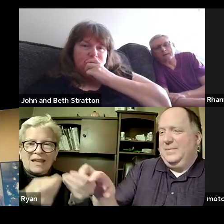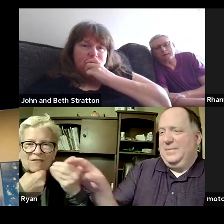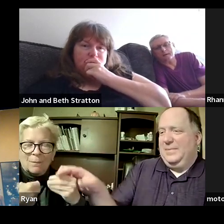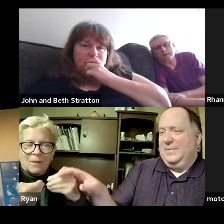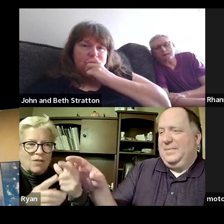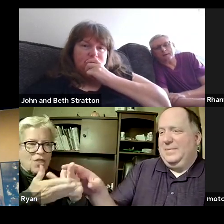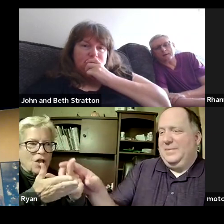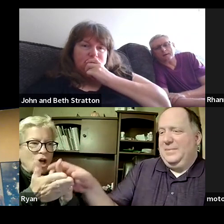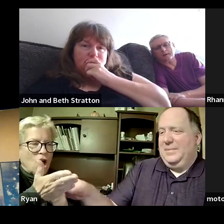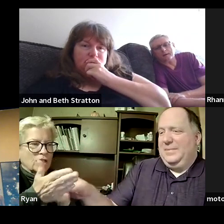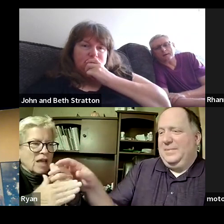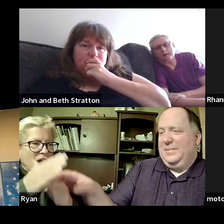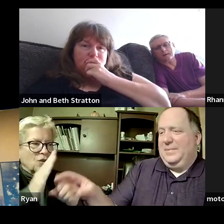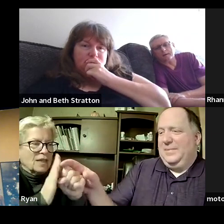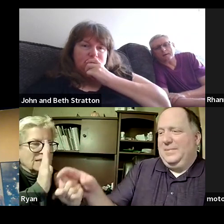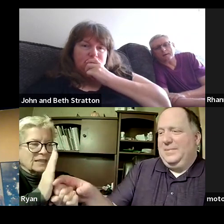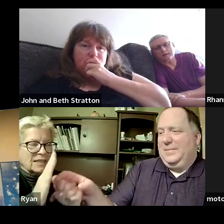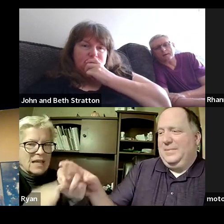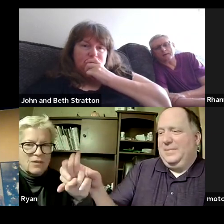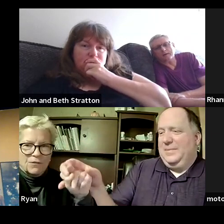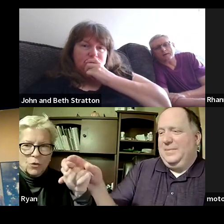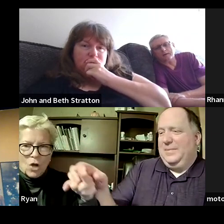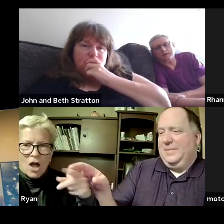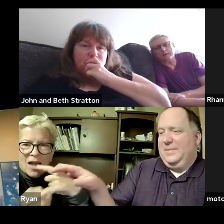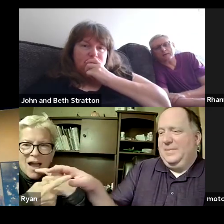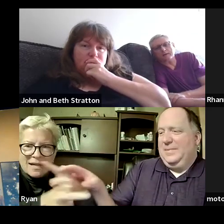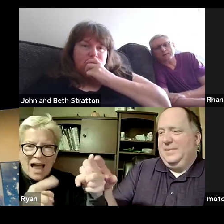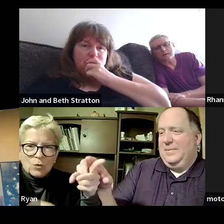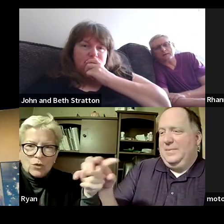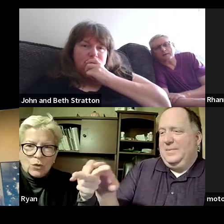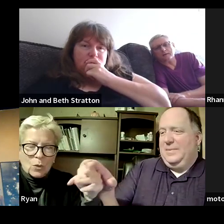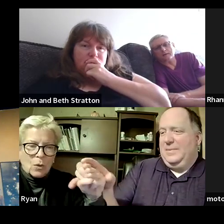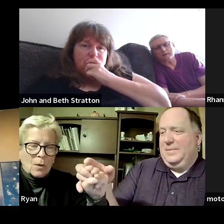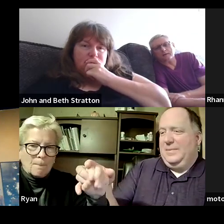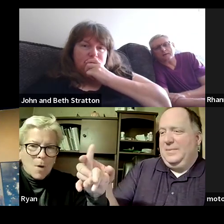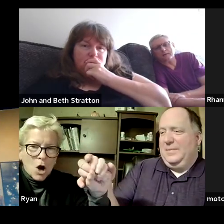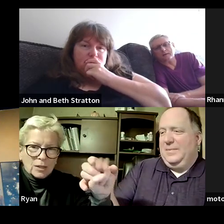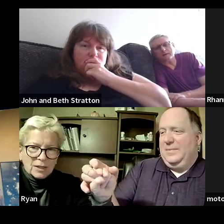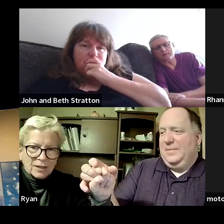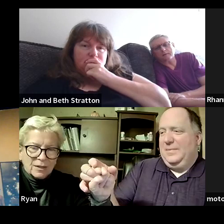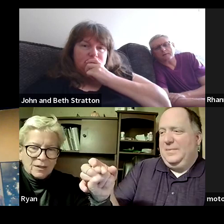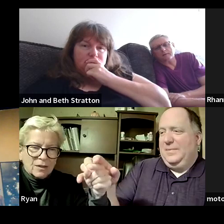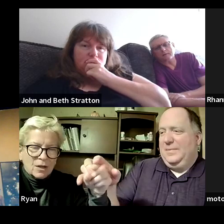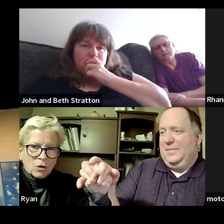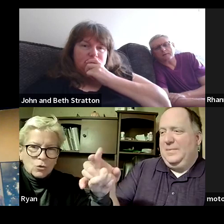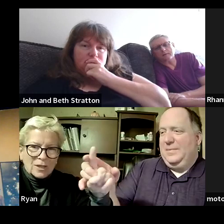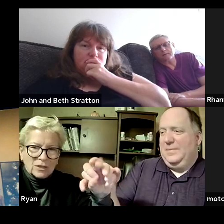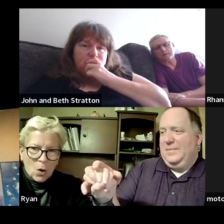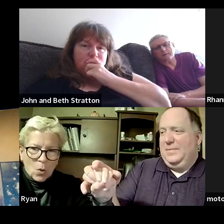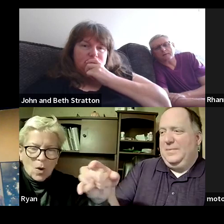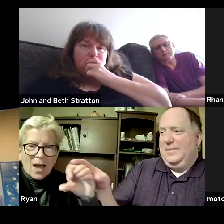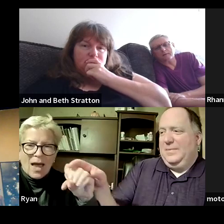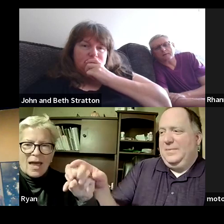laws of the state of utah i now pronounce you marlin grueso and ryan neil